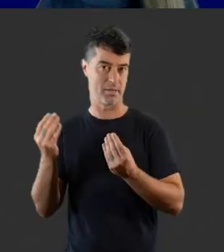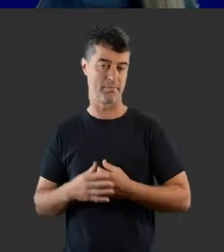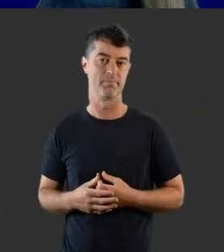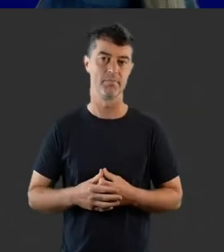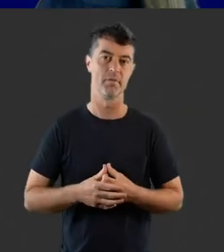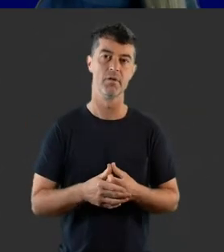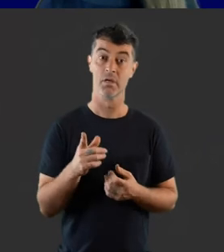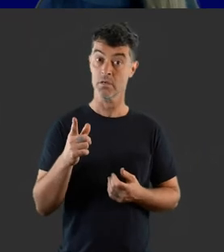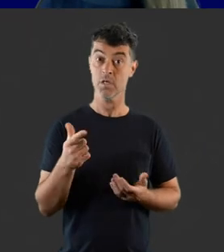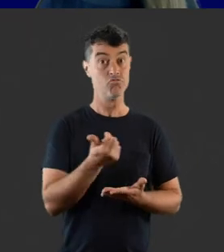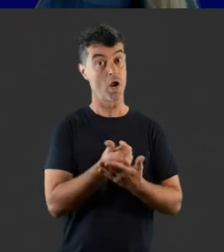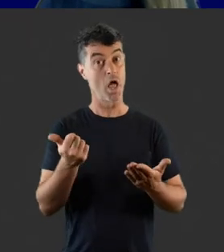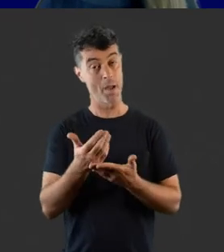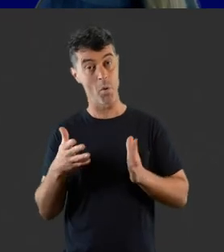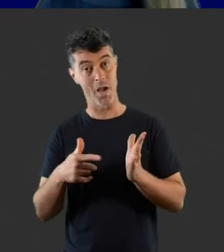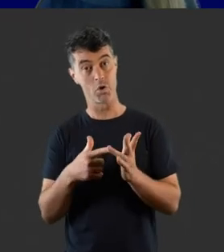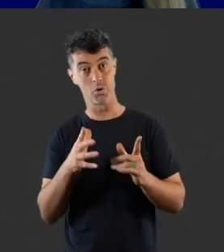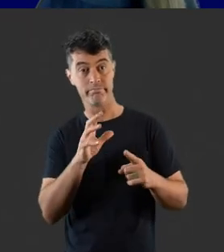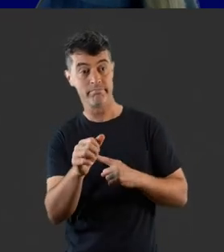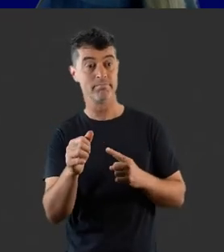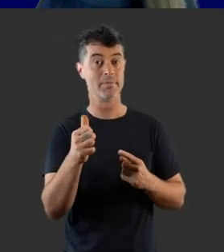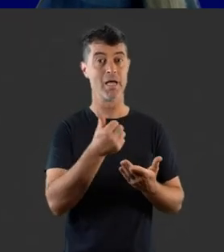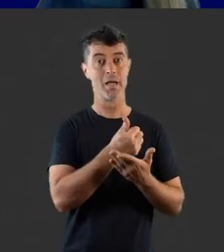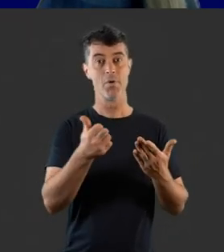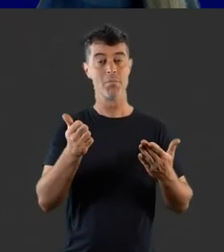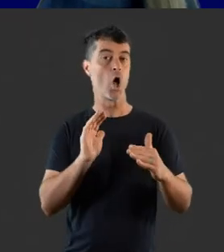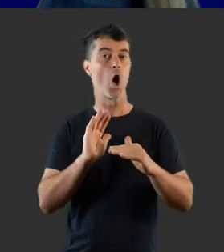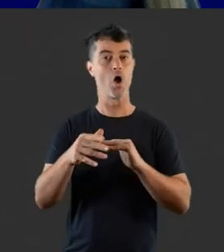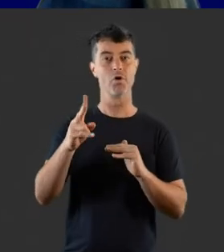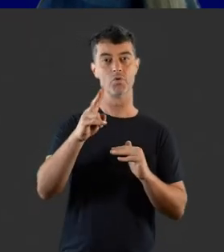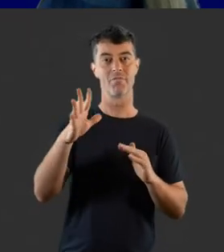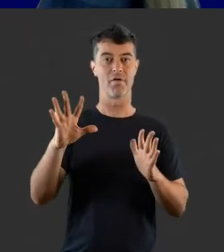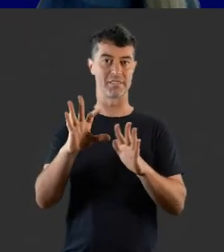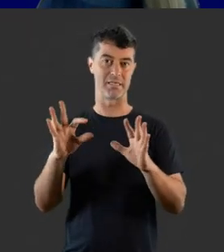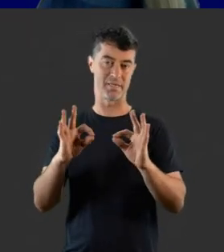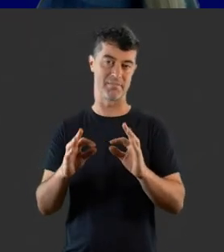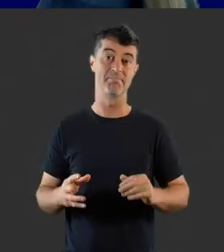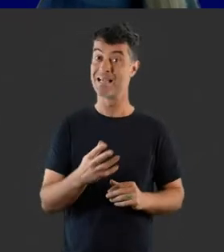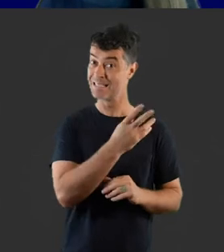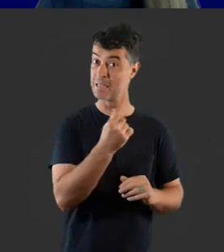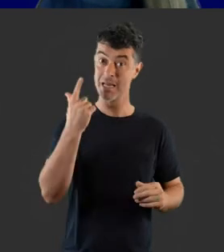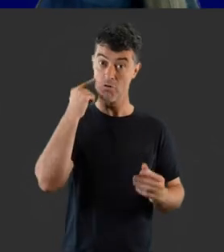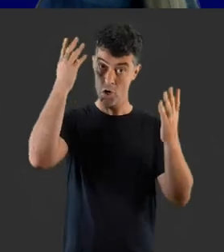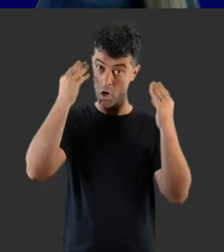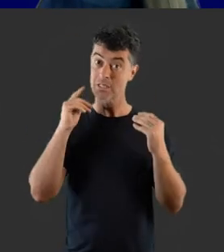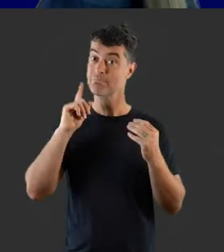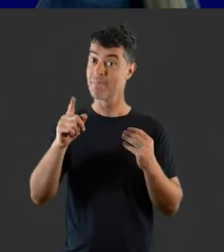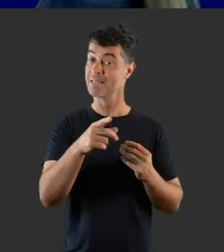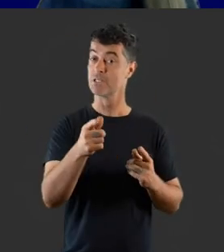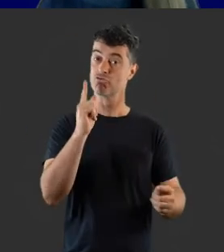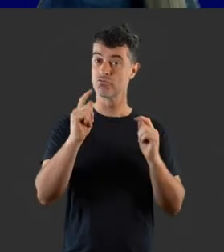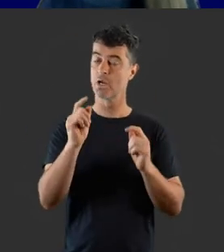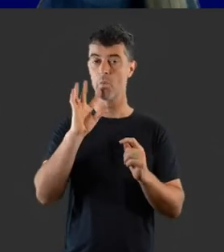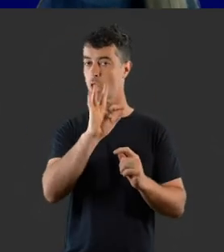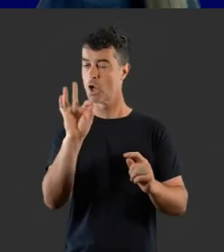It is a reliable method to detect permanent hearing loss above 25 decibels. There are some hearing losses,